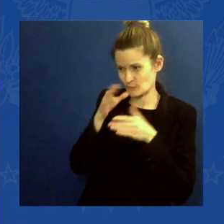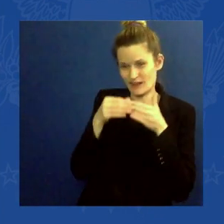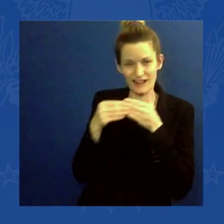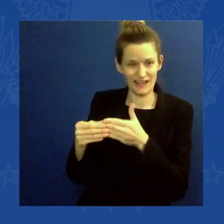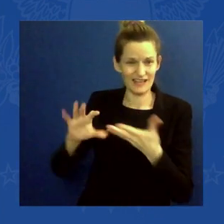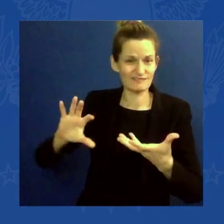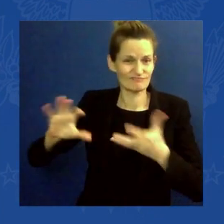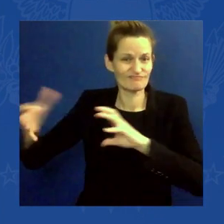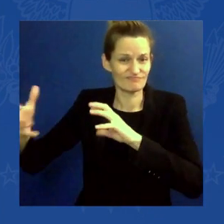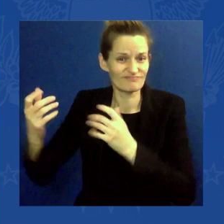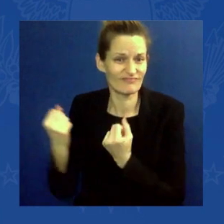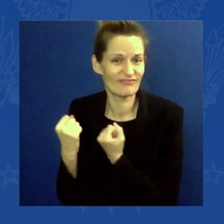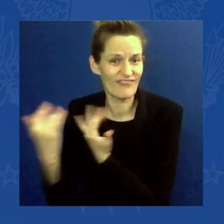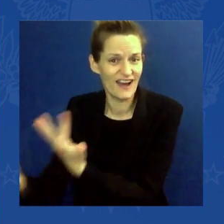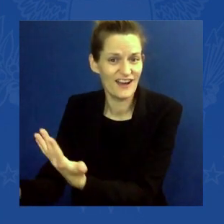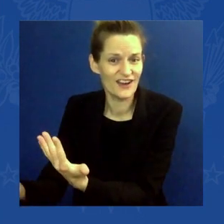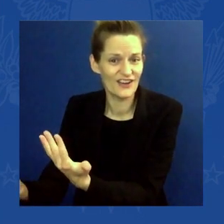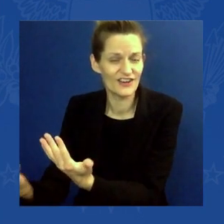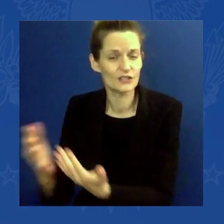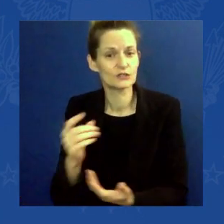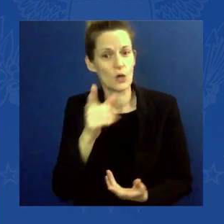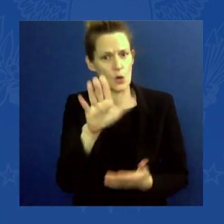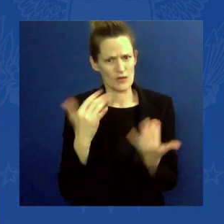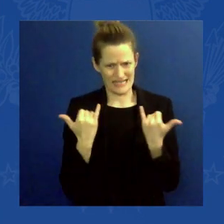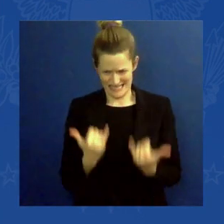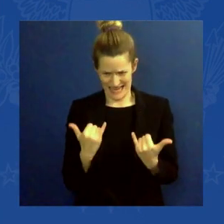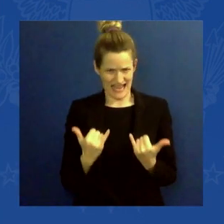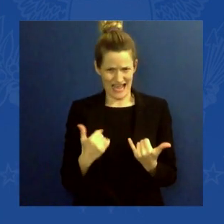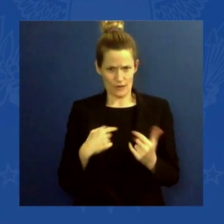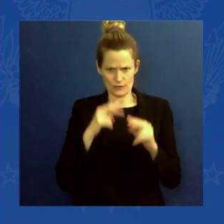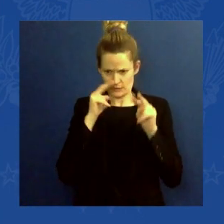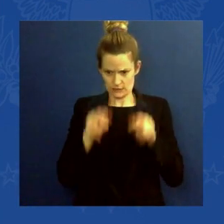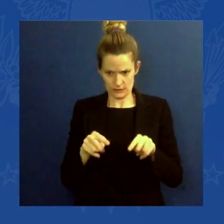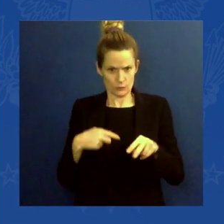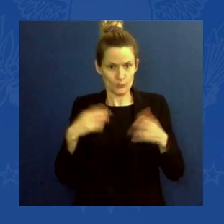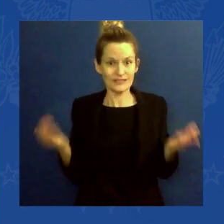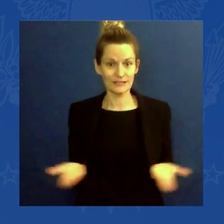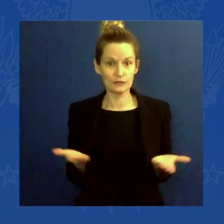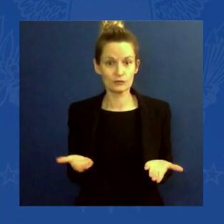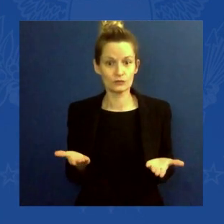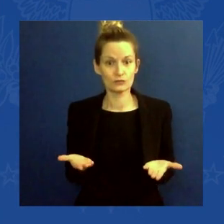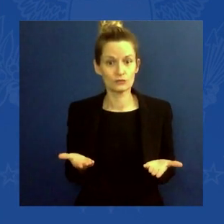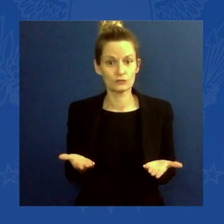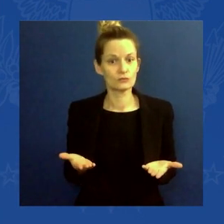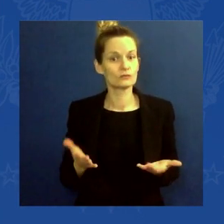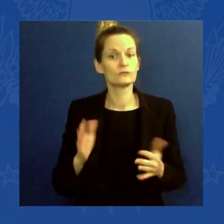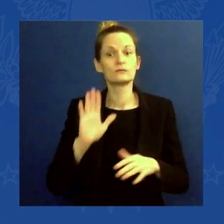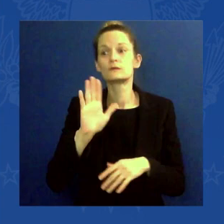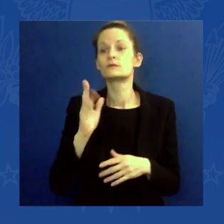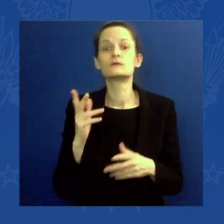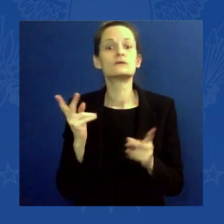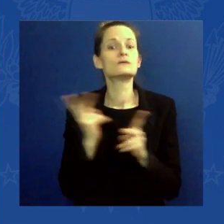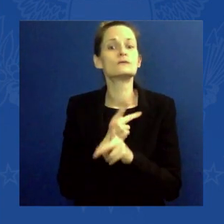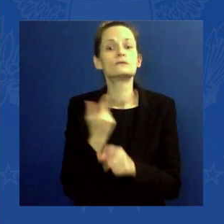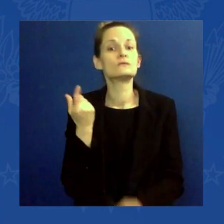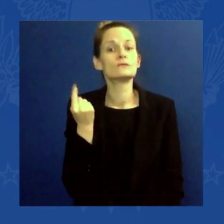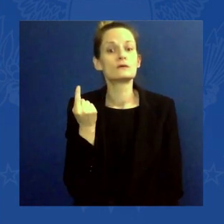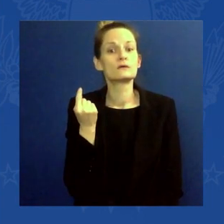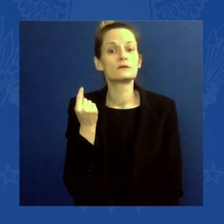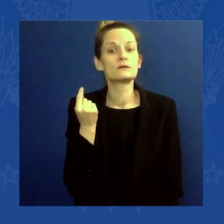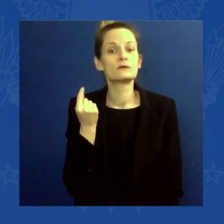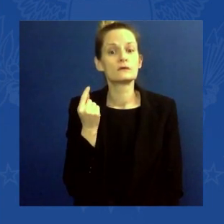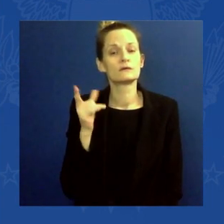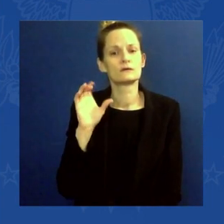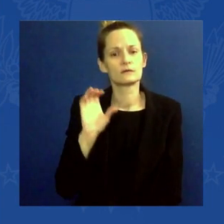wildfires are being supercharged by climate change. It isn't about red or blue